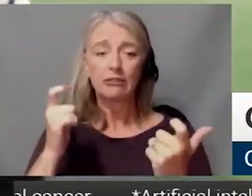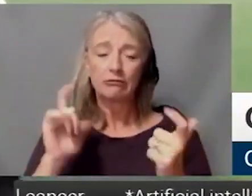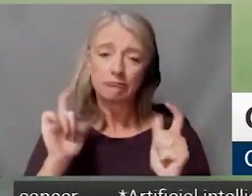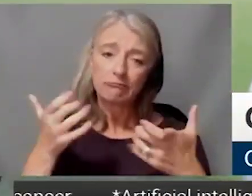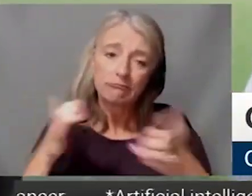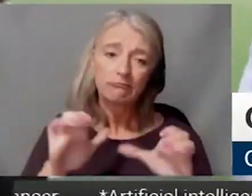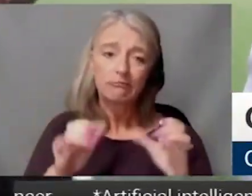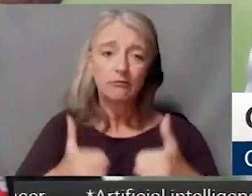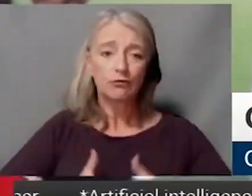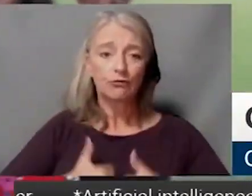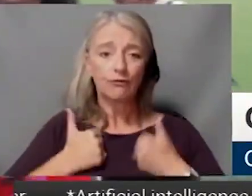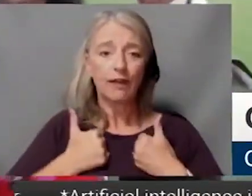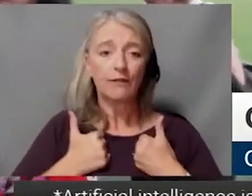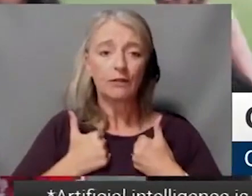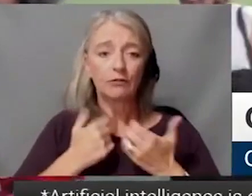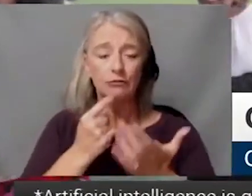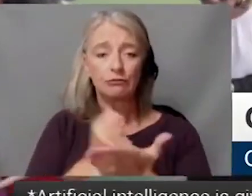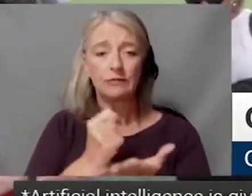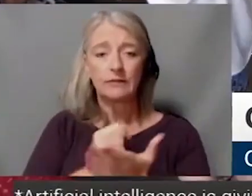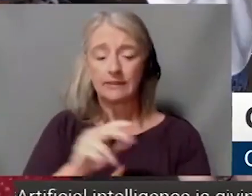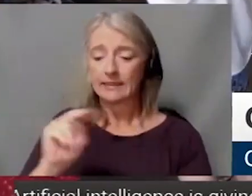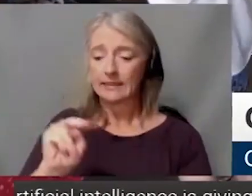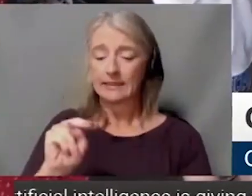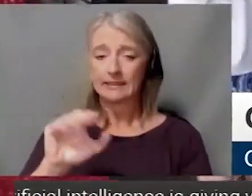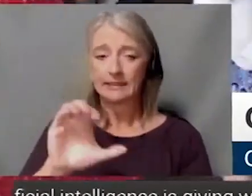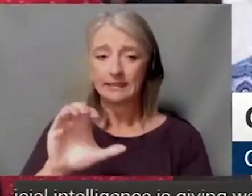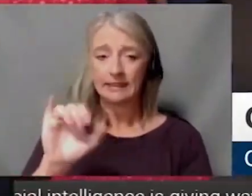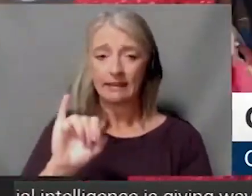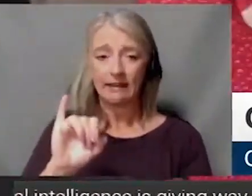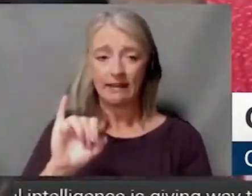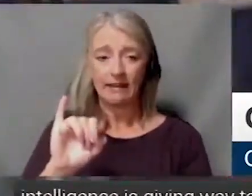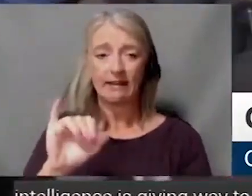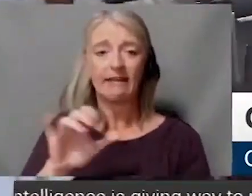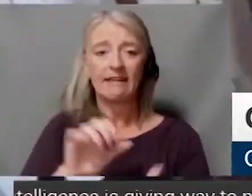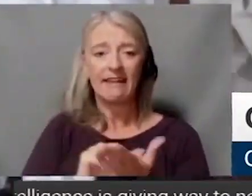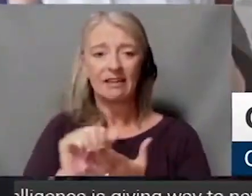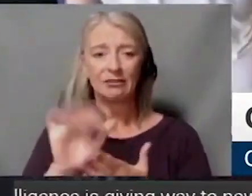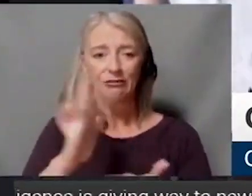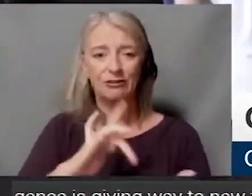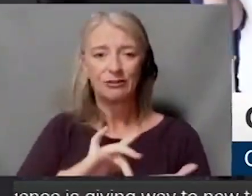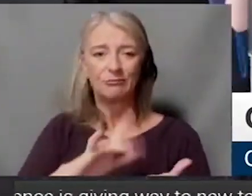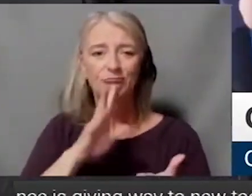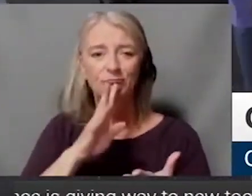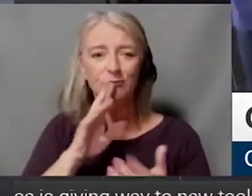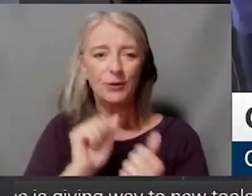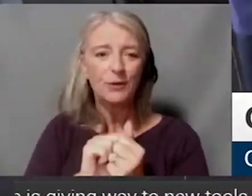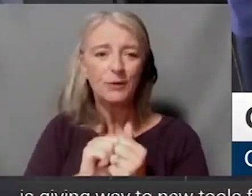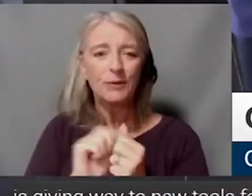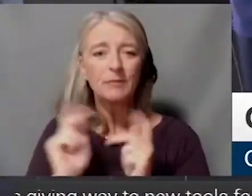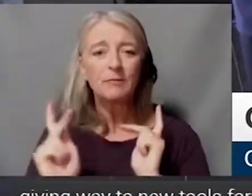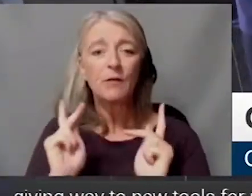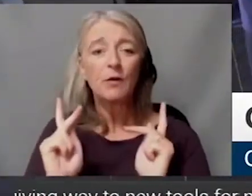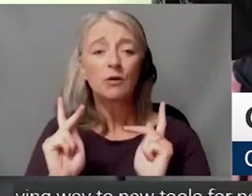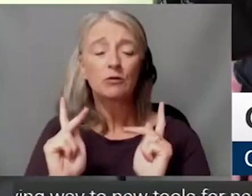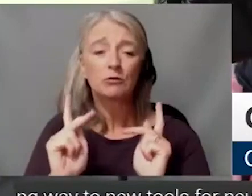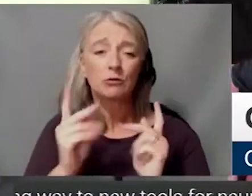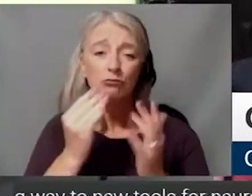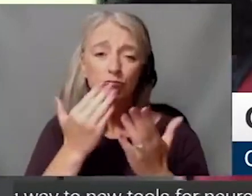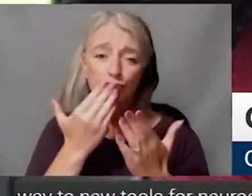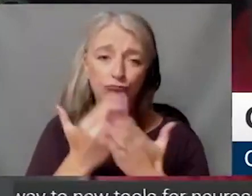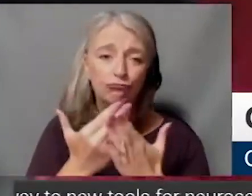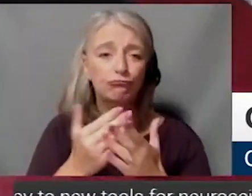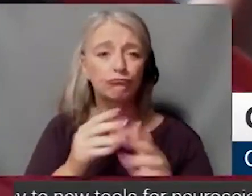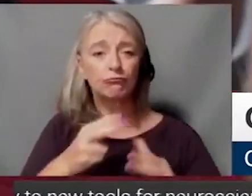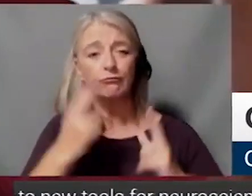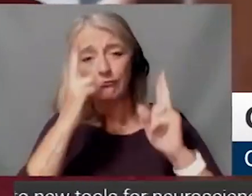treated at NCI comprehensive cancer centers. We talked with folks who explained what this new gold standard honor means for cancer care